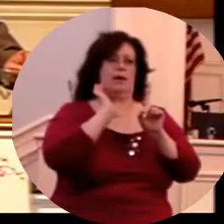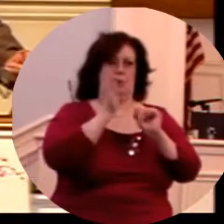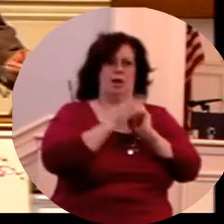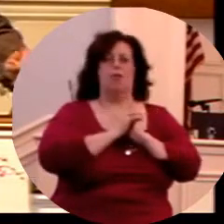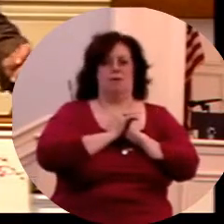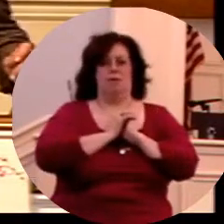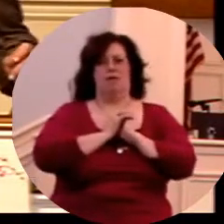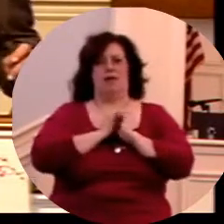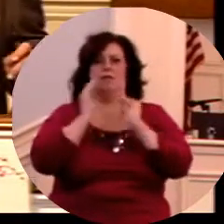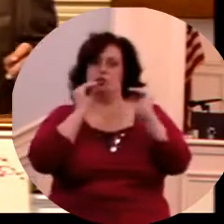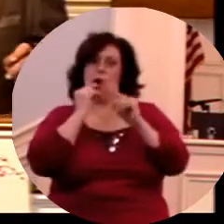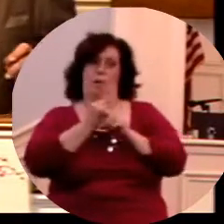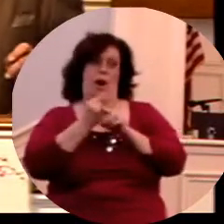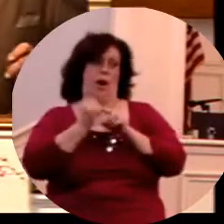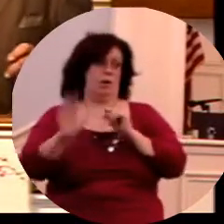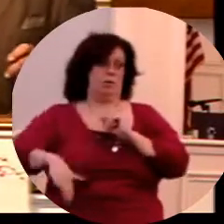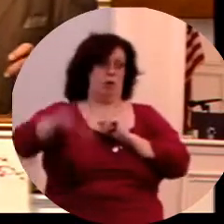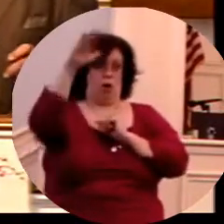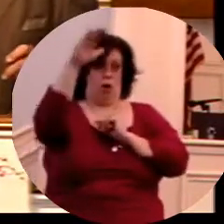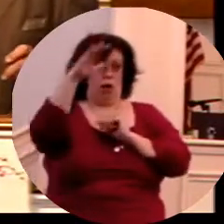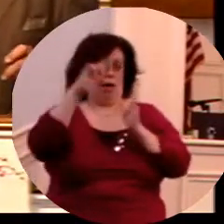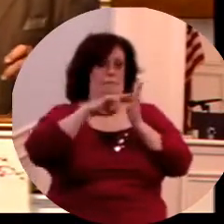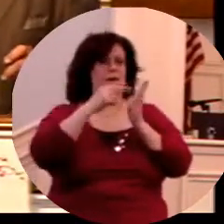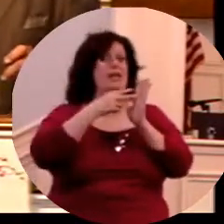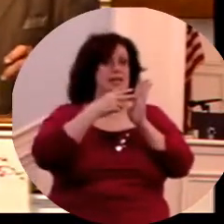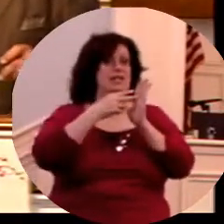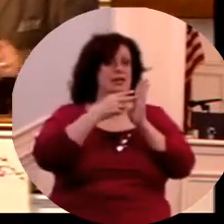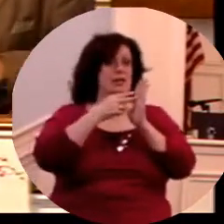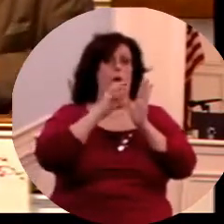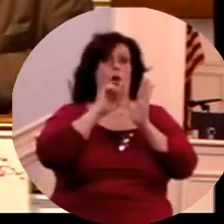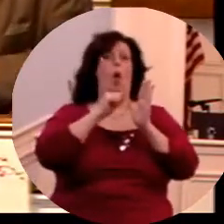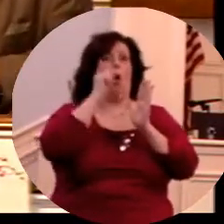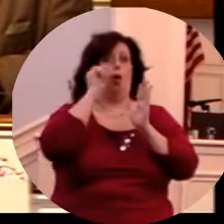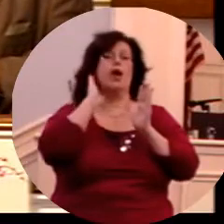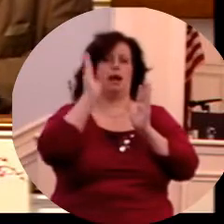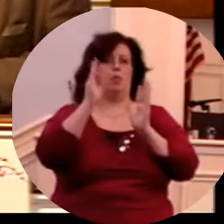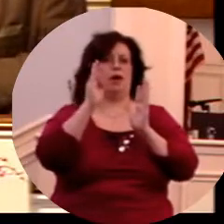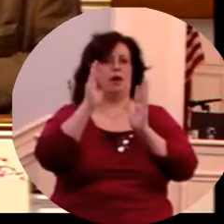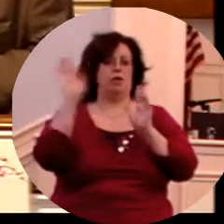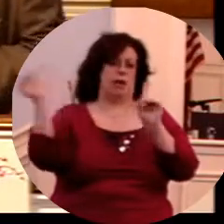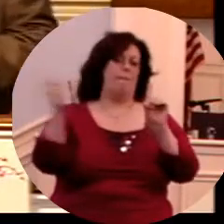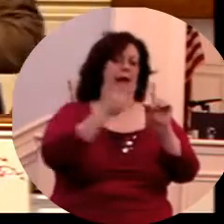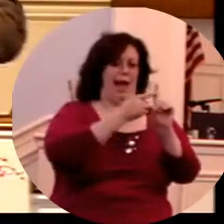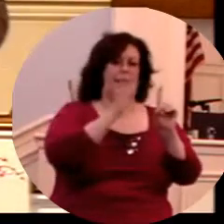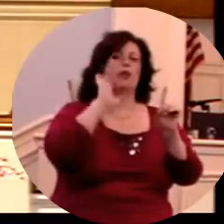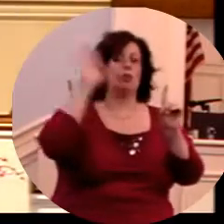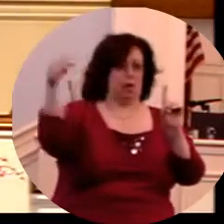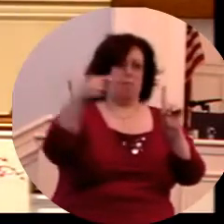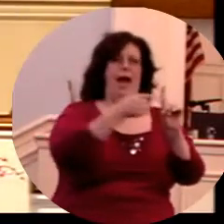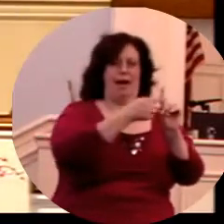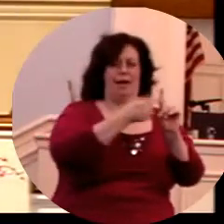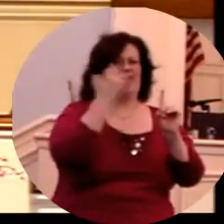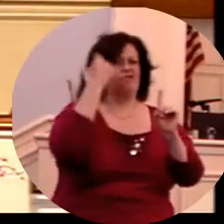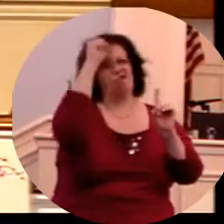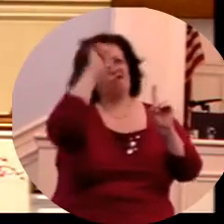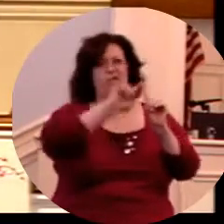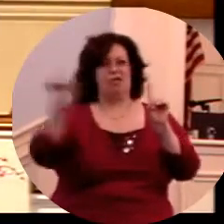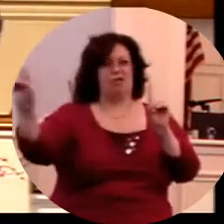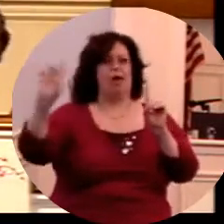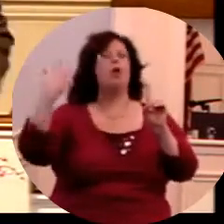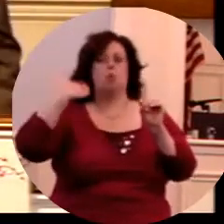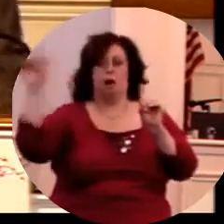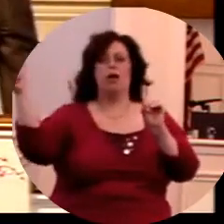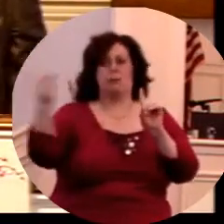Not the part of him. Amen. Aren't you glad for those? Paul said in Ephesians 6.3,